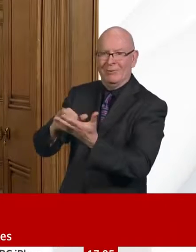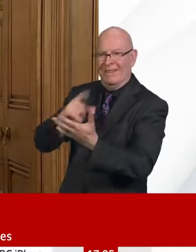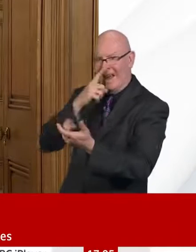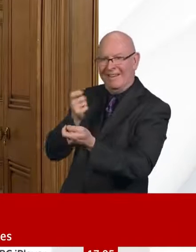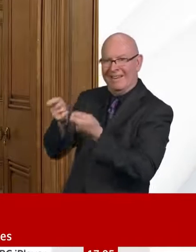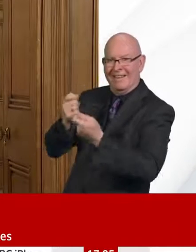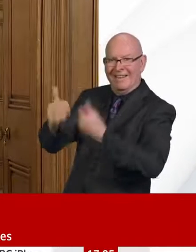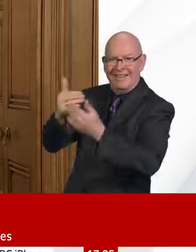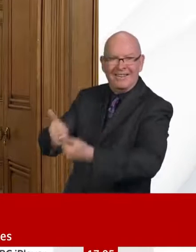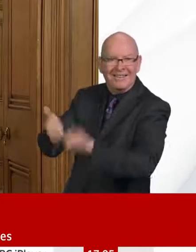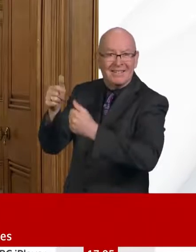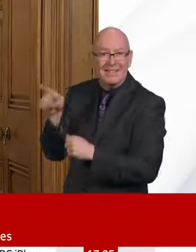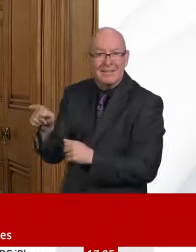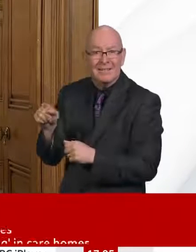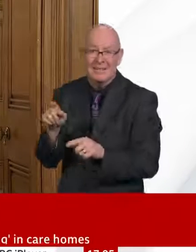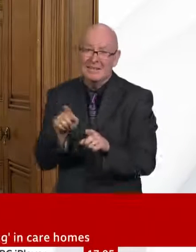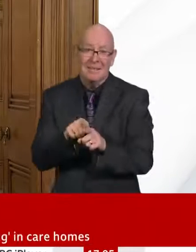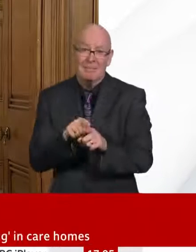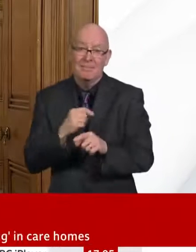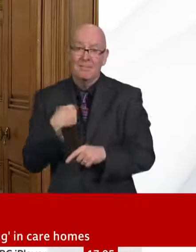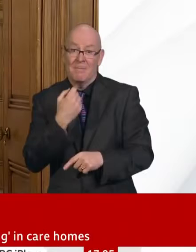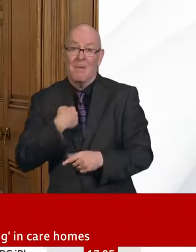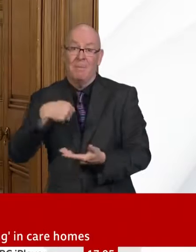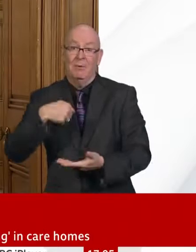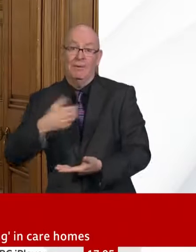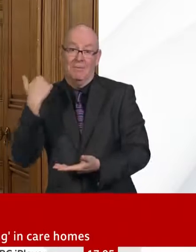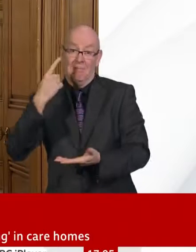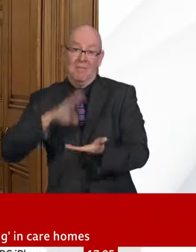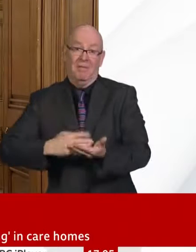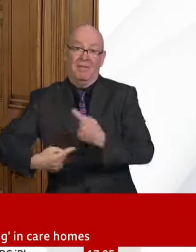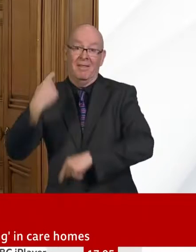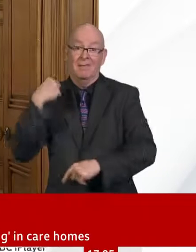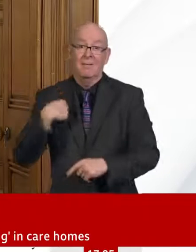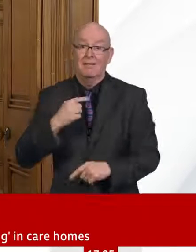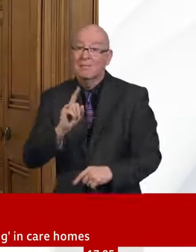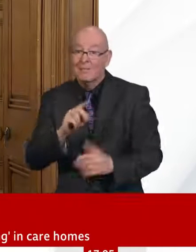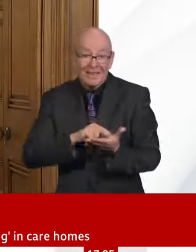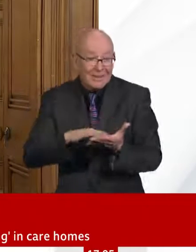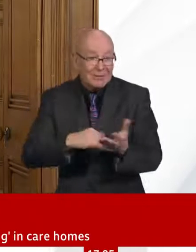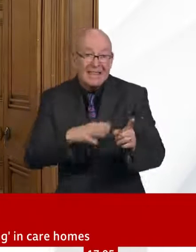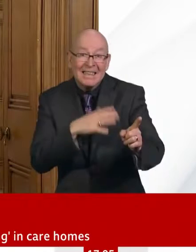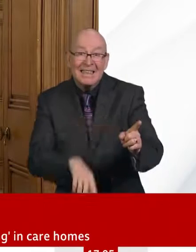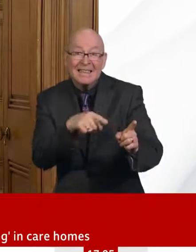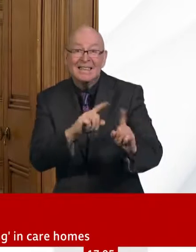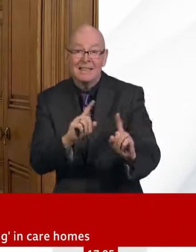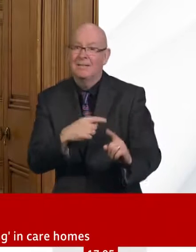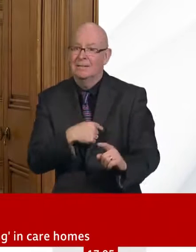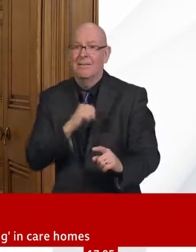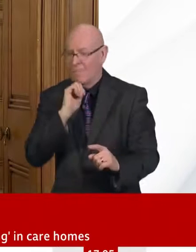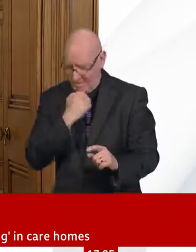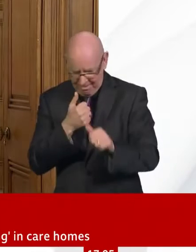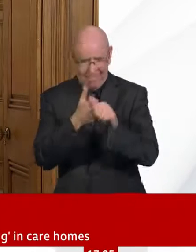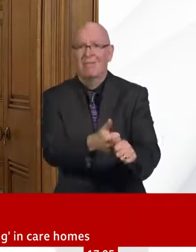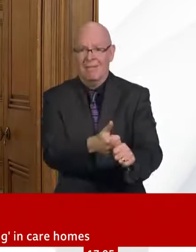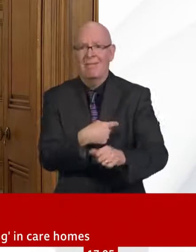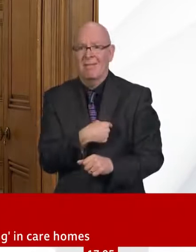capacity with more beds, more key staff, and more equipment on the front line. And the Secretary of State